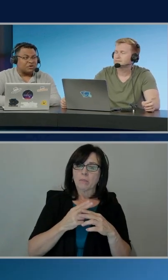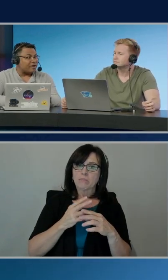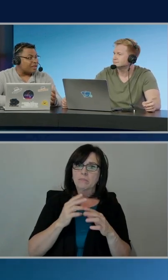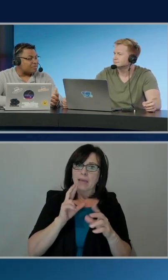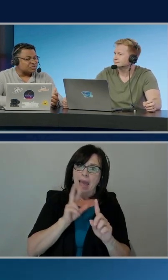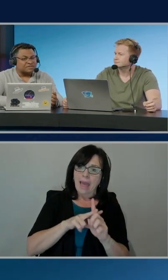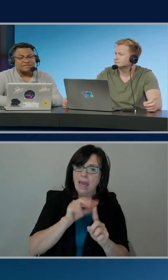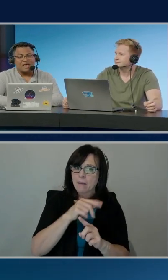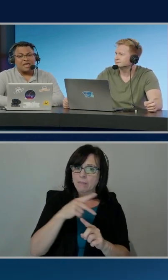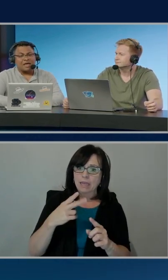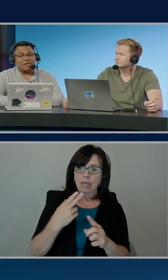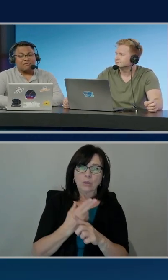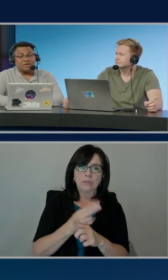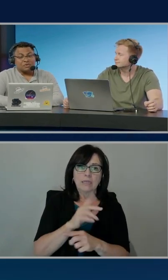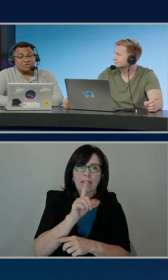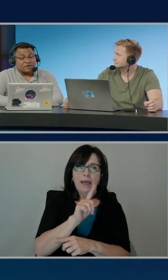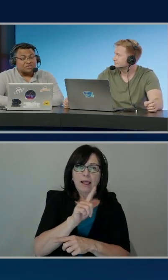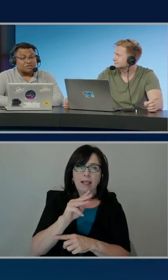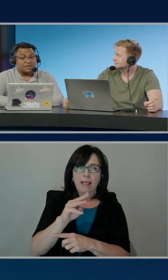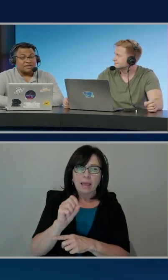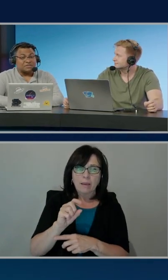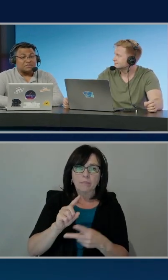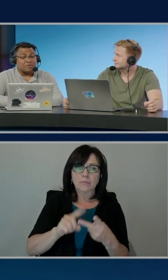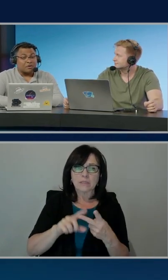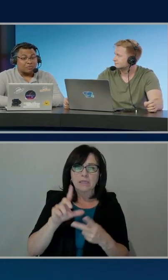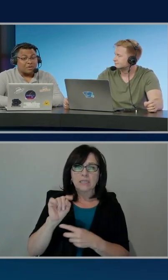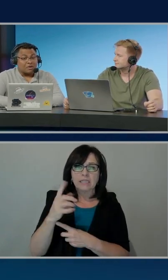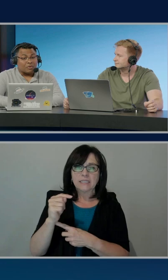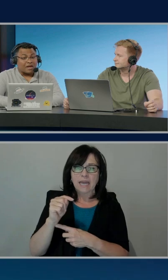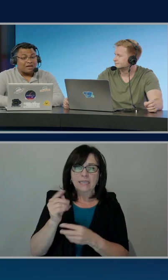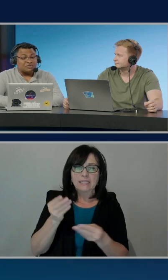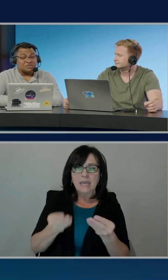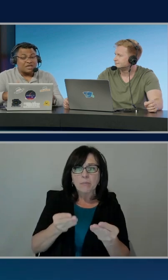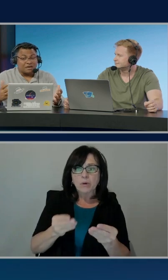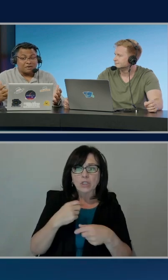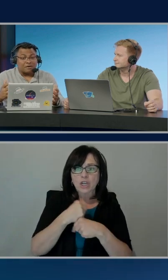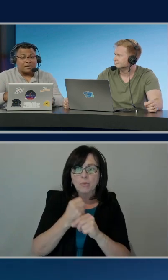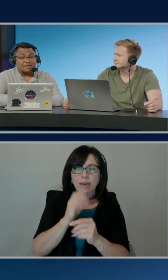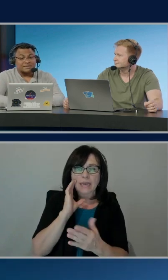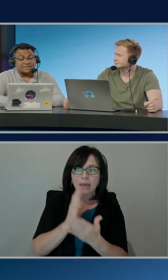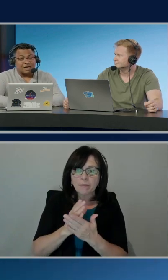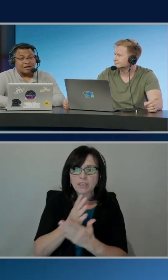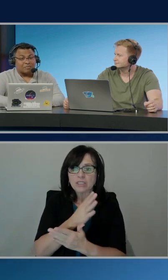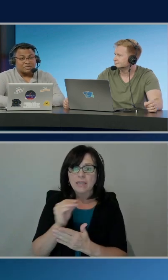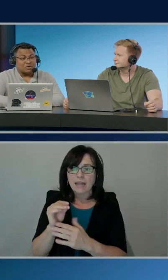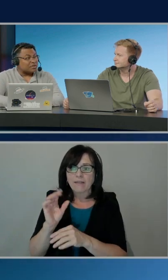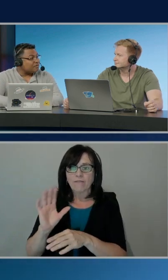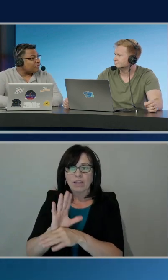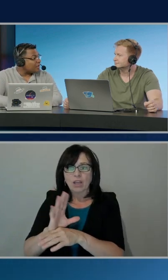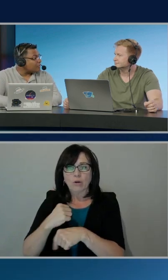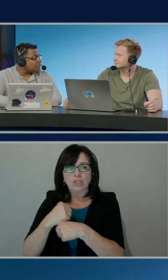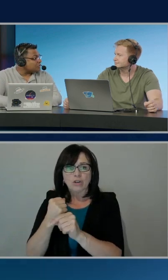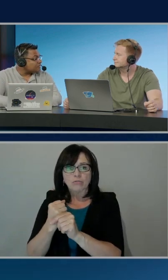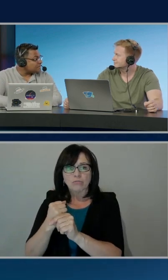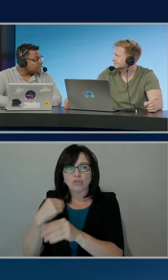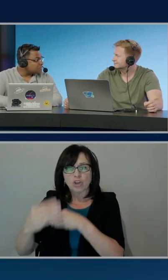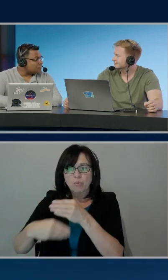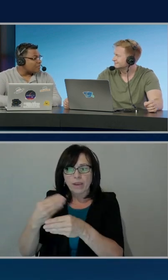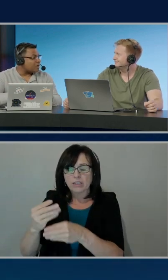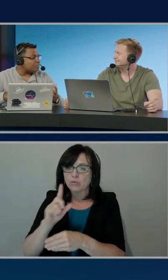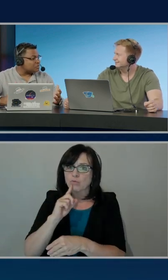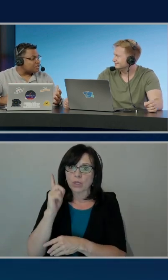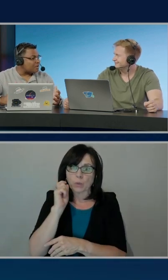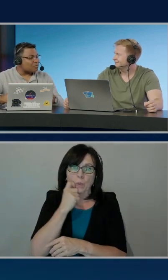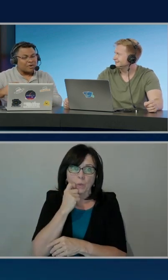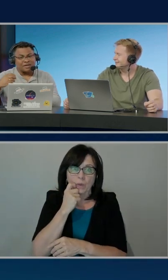input generating images, and then video generation, it's pretty cool. What I love to see here is all the different AWS services,